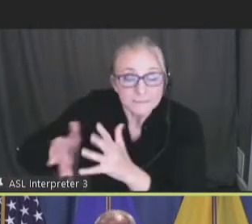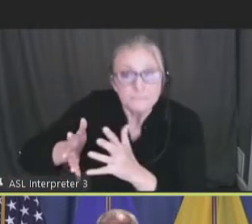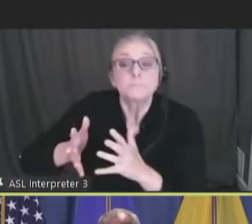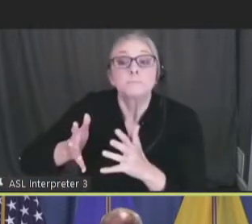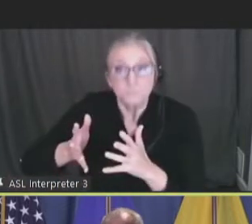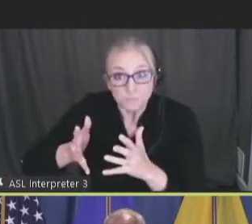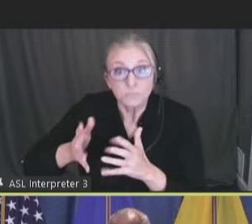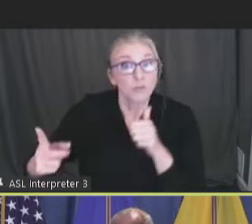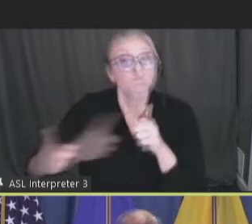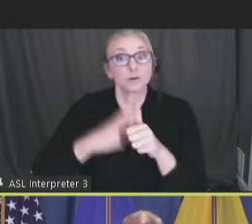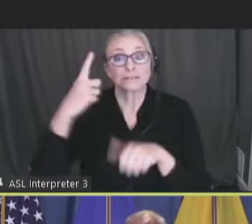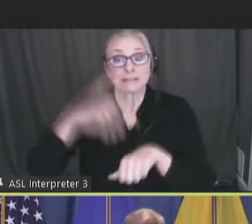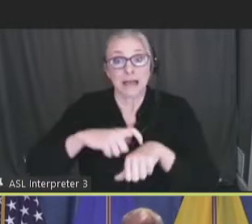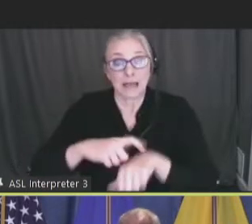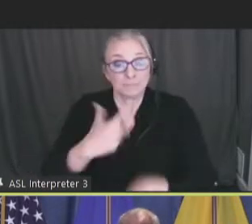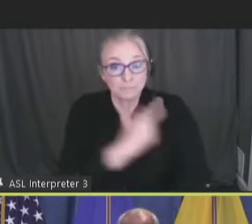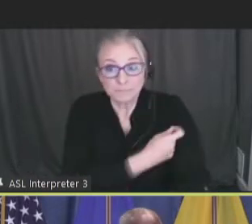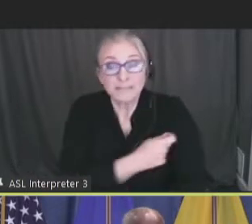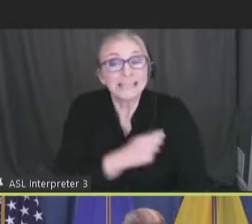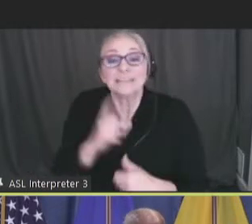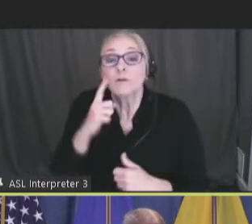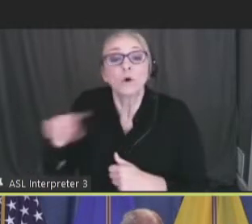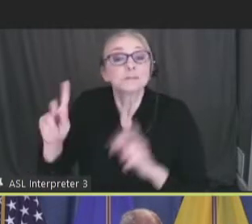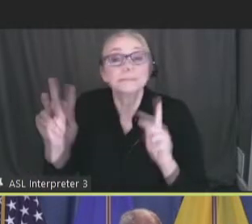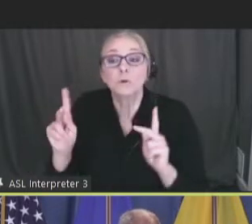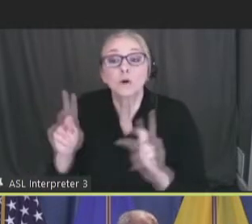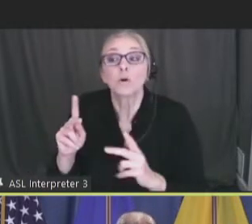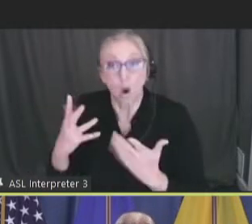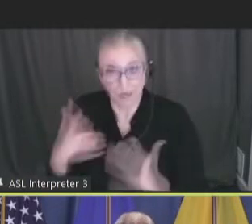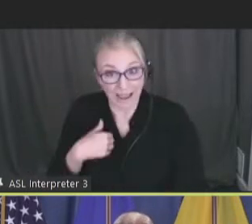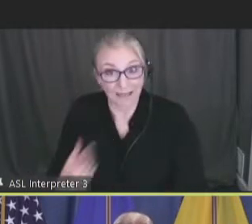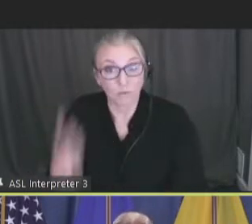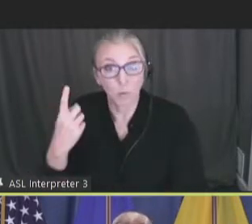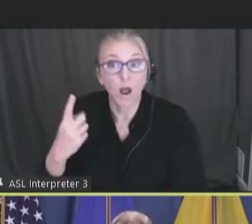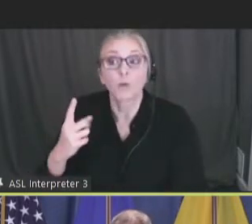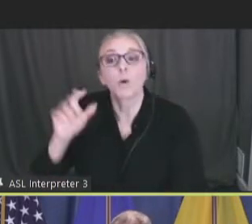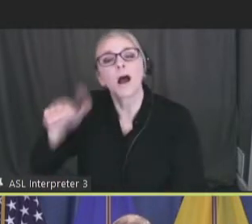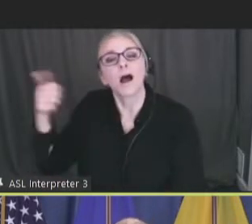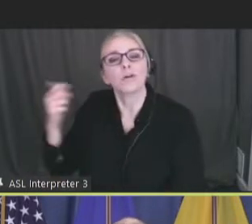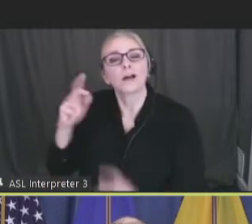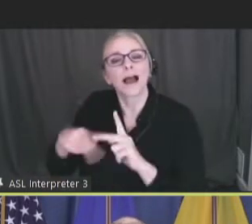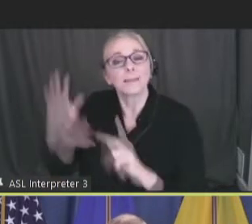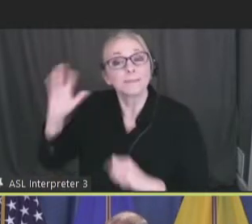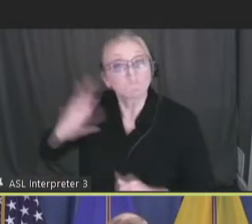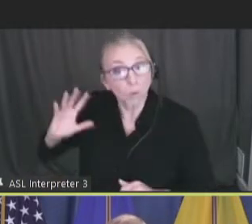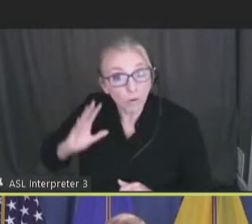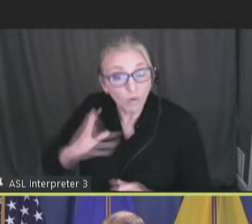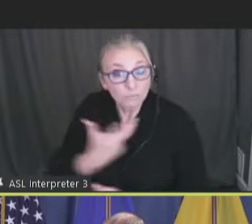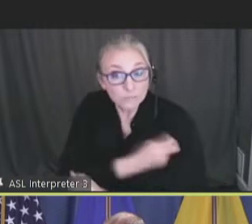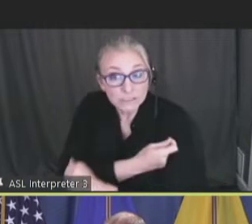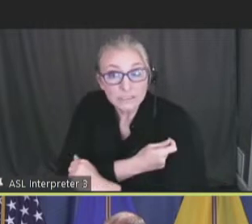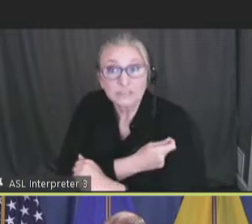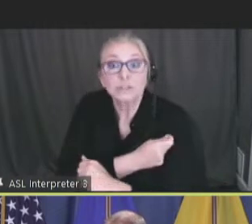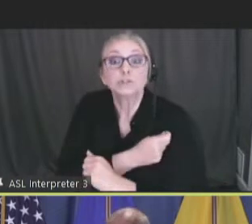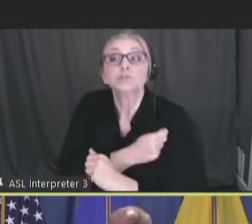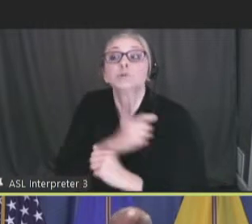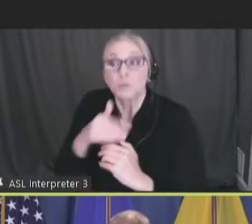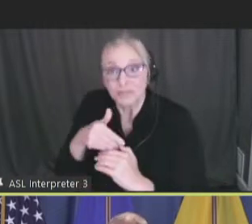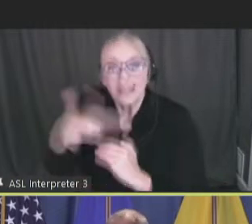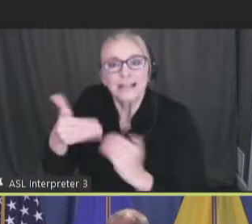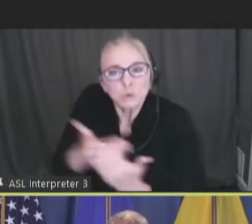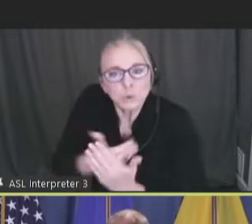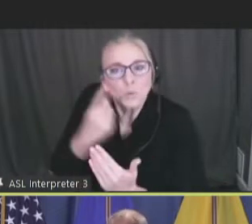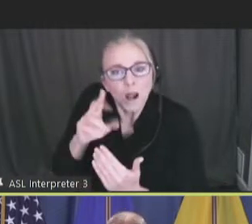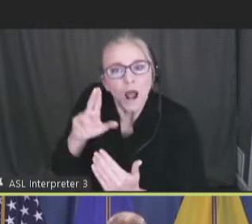even for those who have gotten some type of vaccine before, even to get that updated vaccine, it